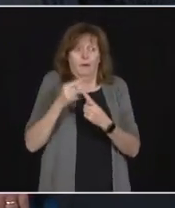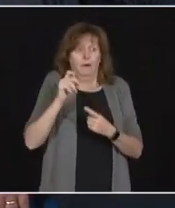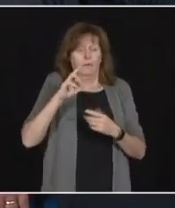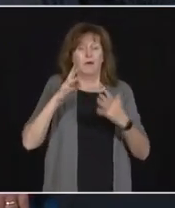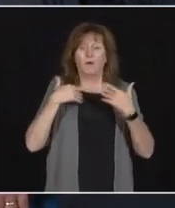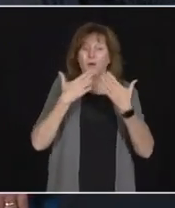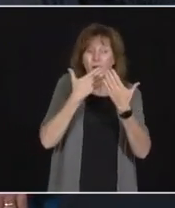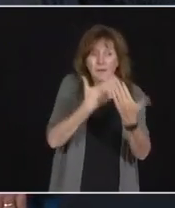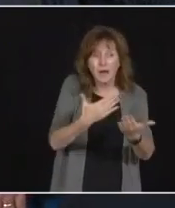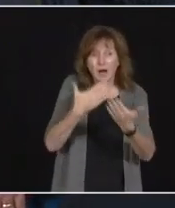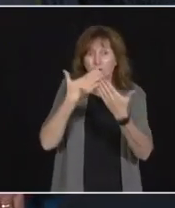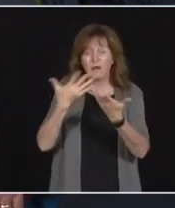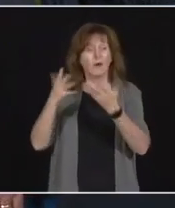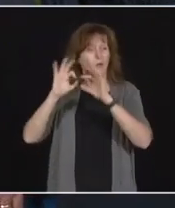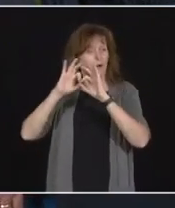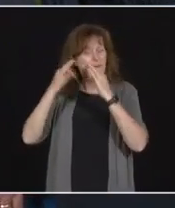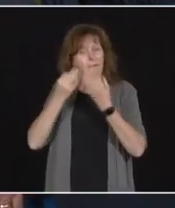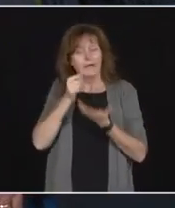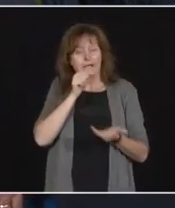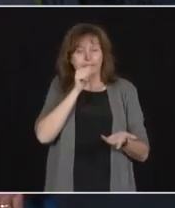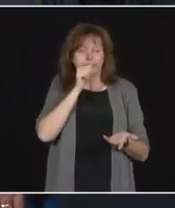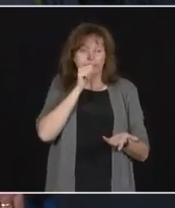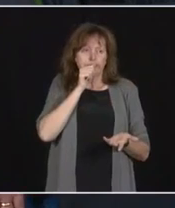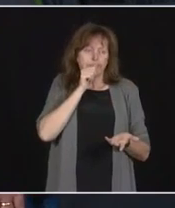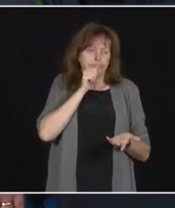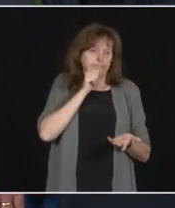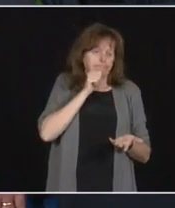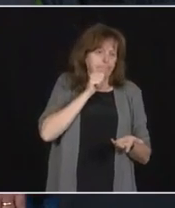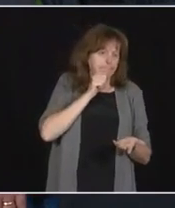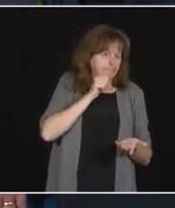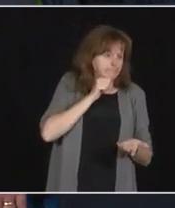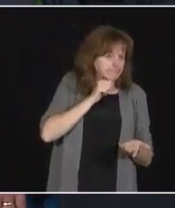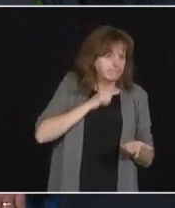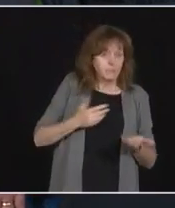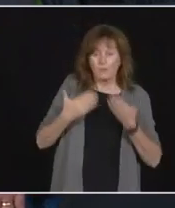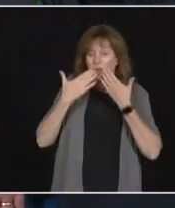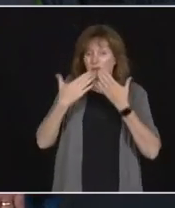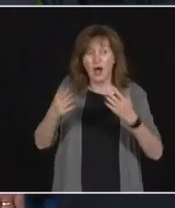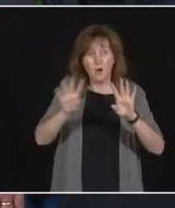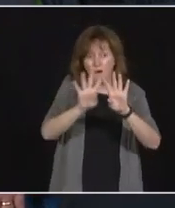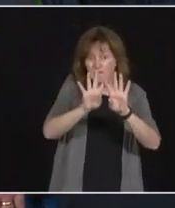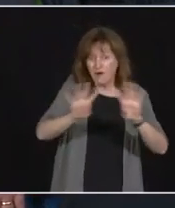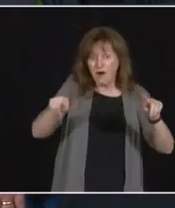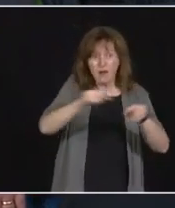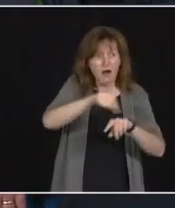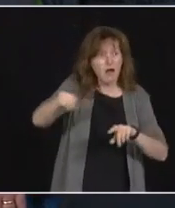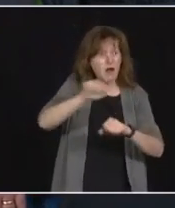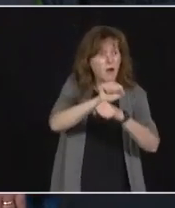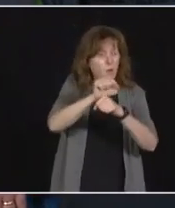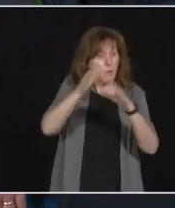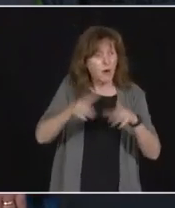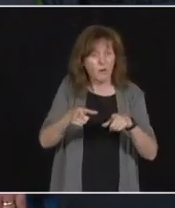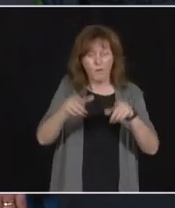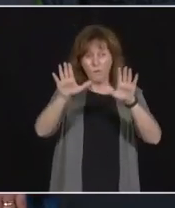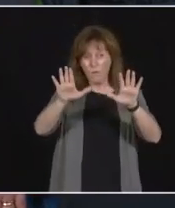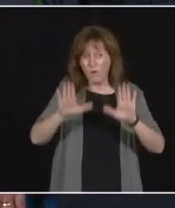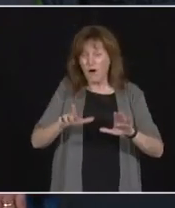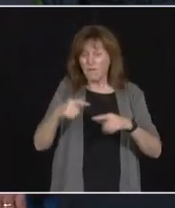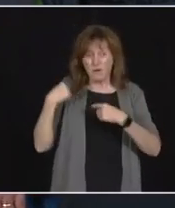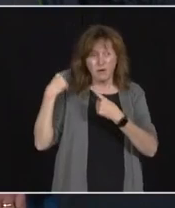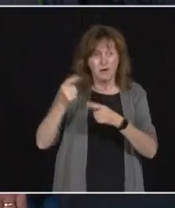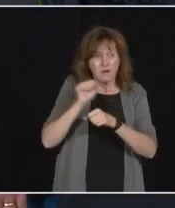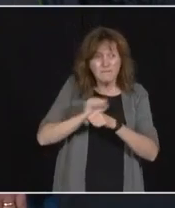who have been waiting patiently. And thank you to our front-line workers who have done amazing work. They have been working so hard to keep the end